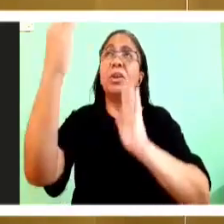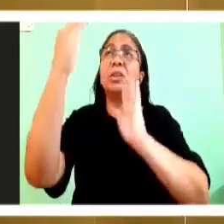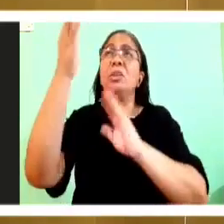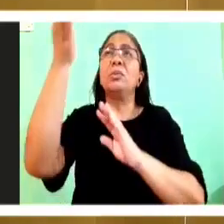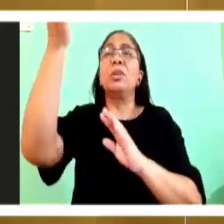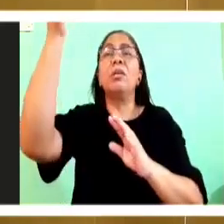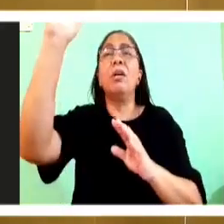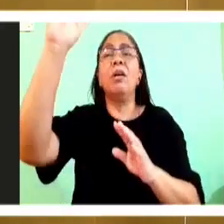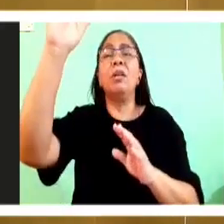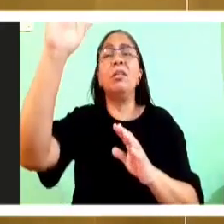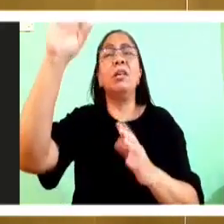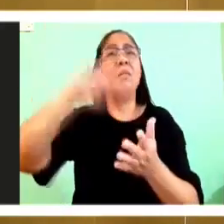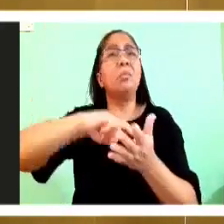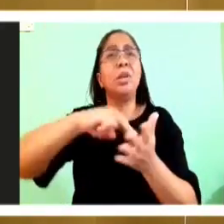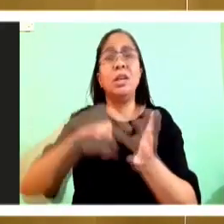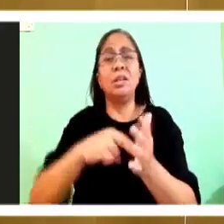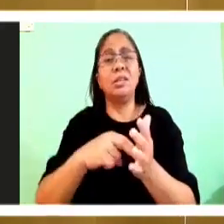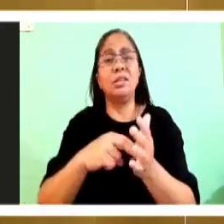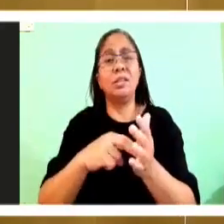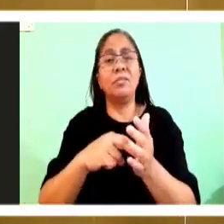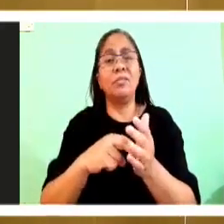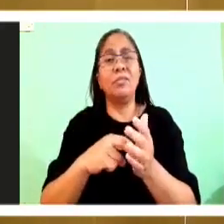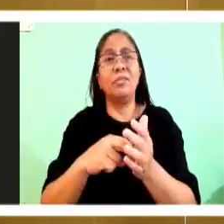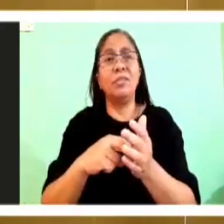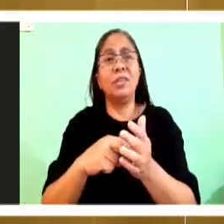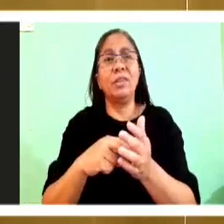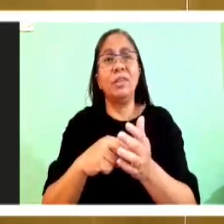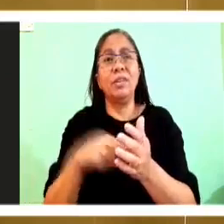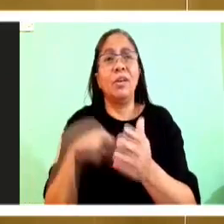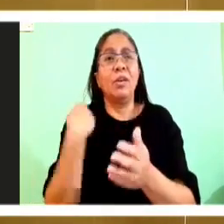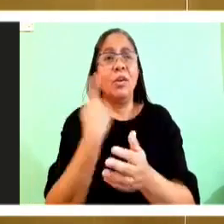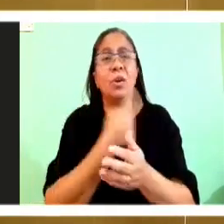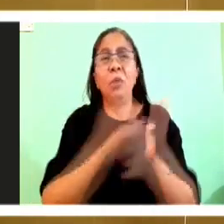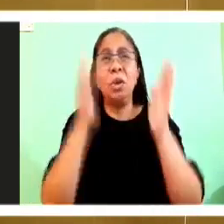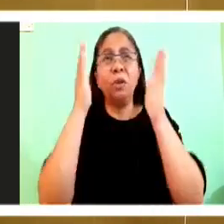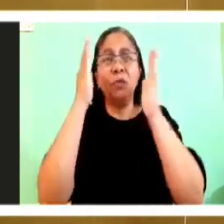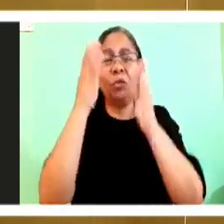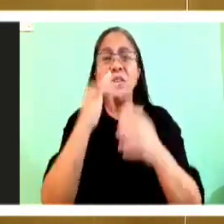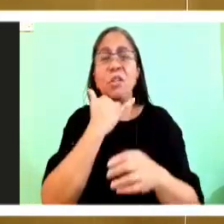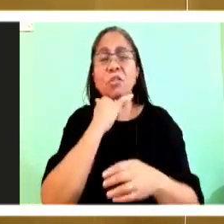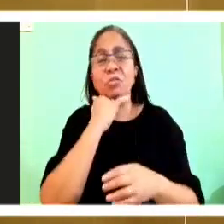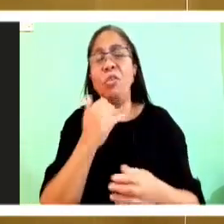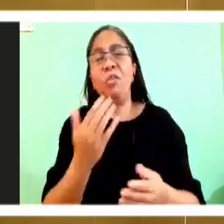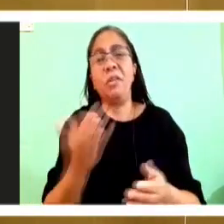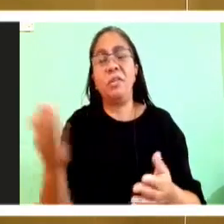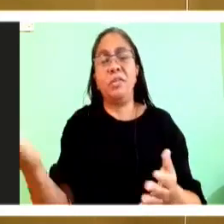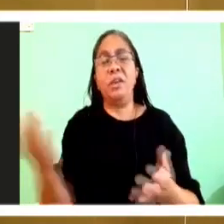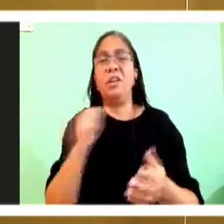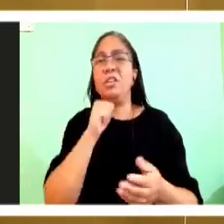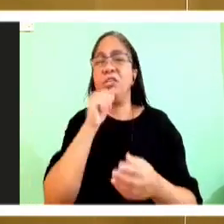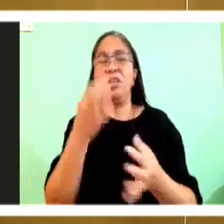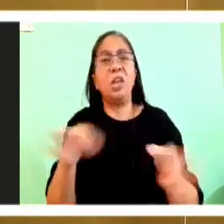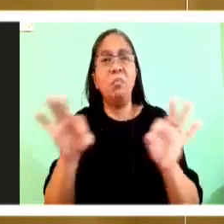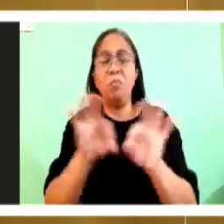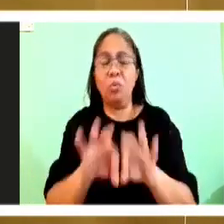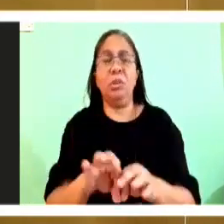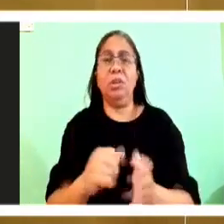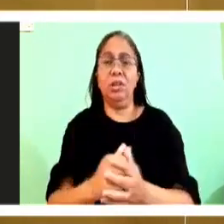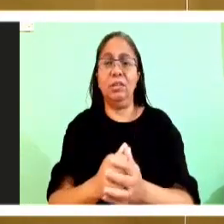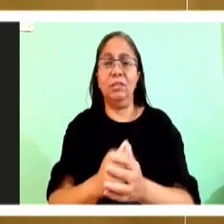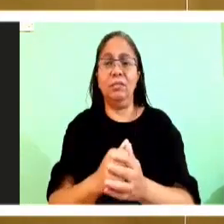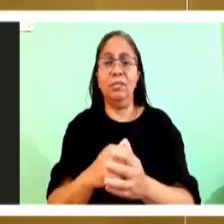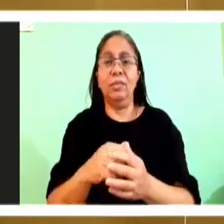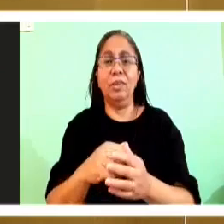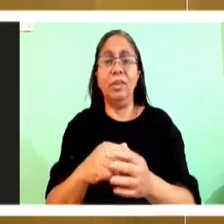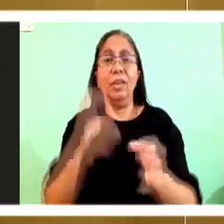what we put so much time and energy doing is really so little. And so unimportant. To come face to face